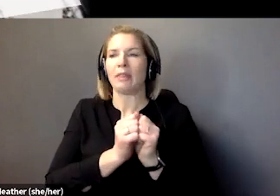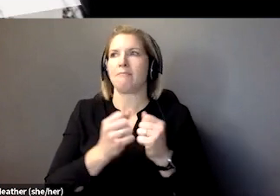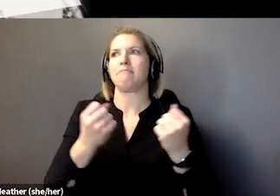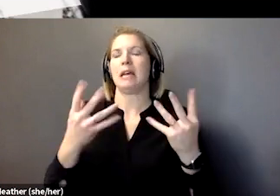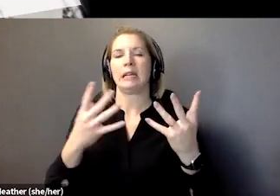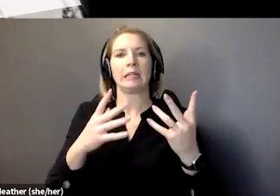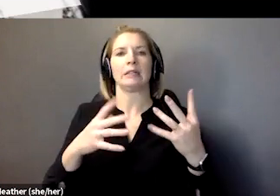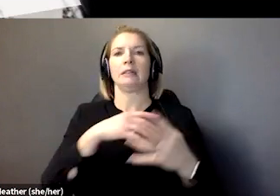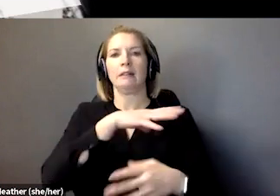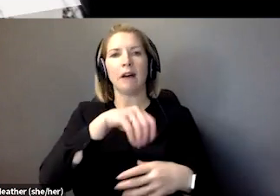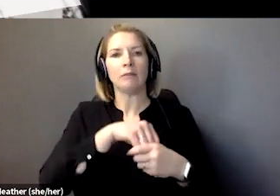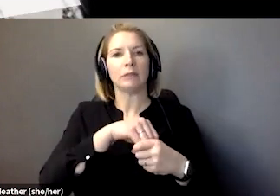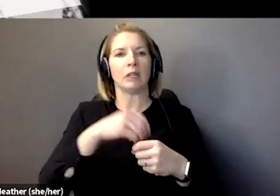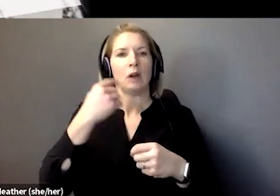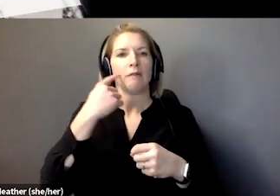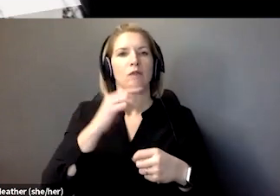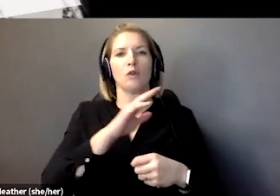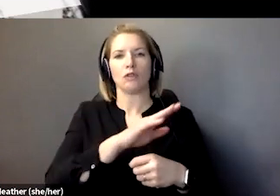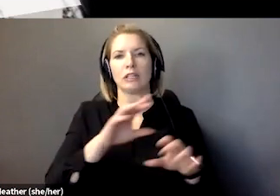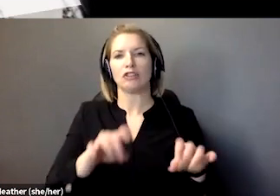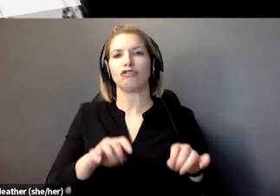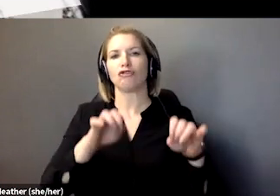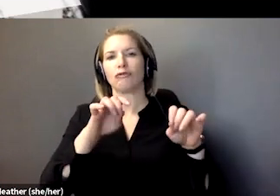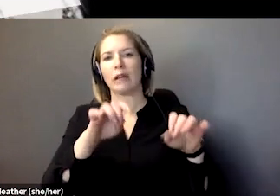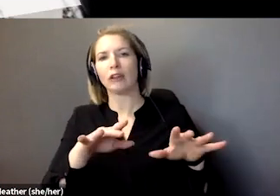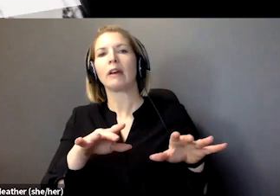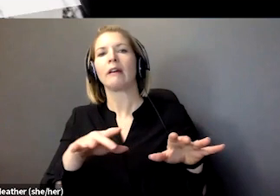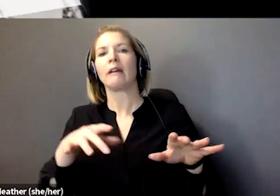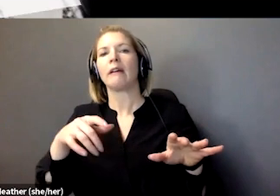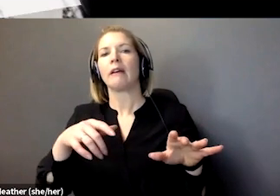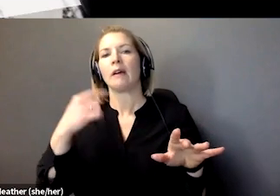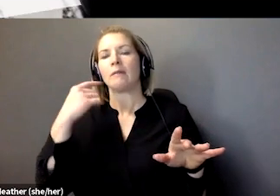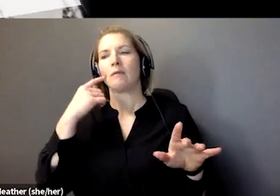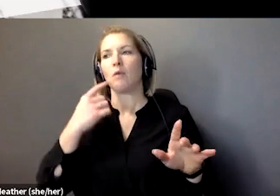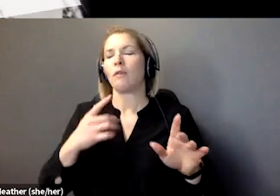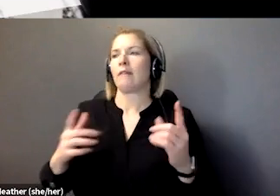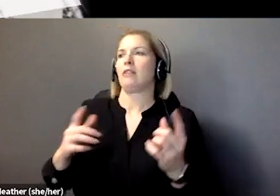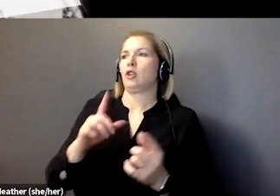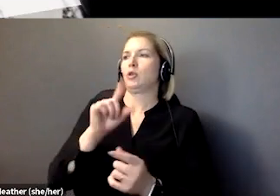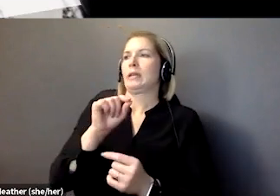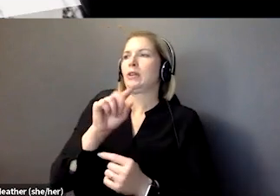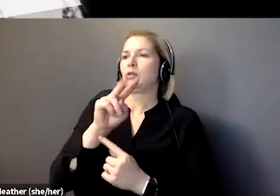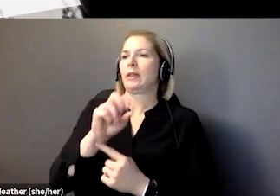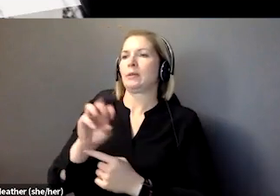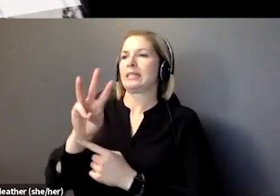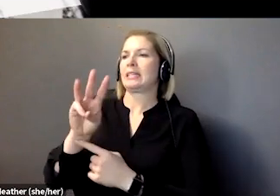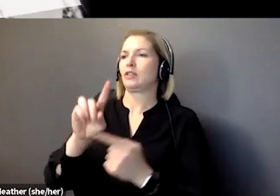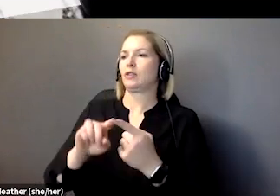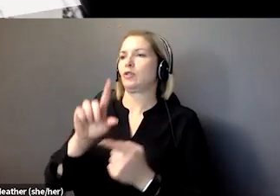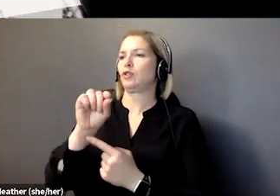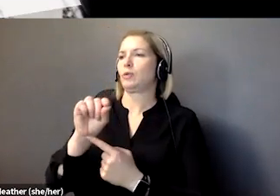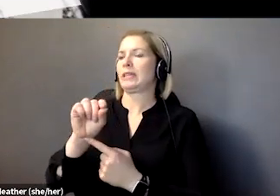of Philanthropy Australia from 2006 to 2013. He is the father